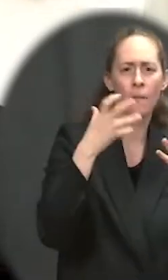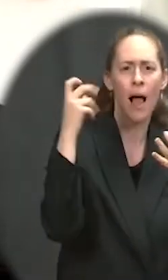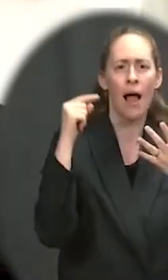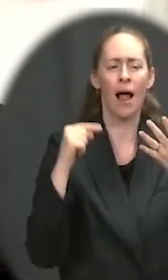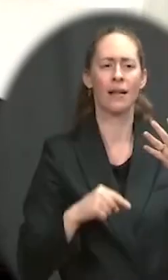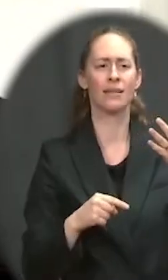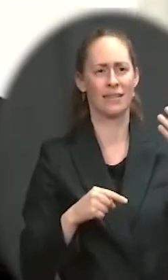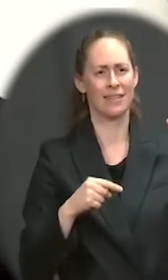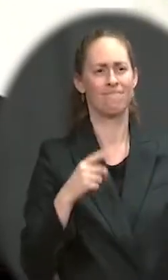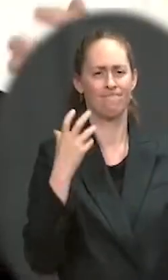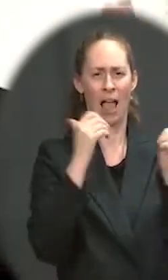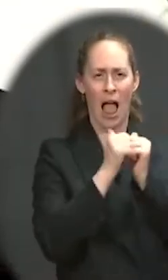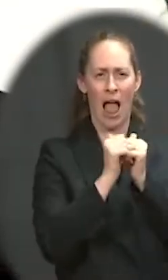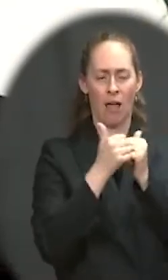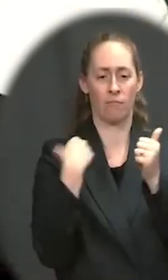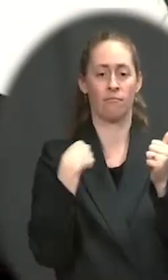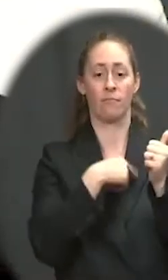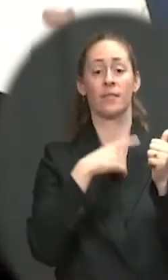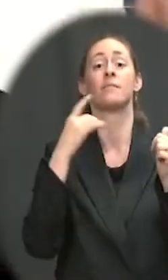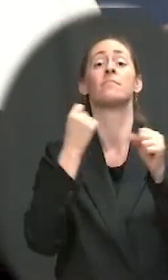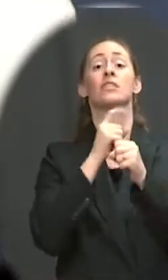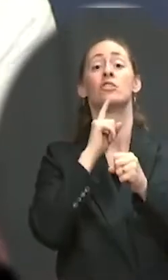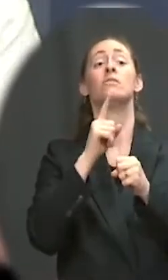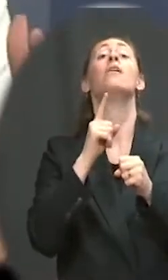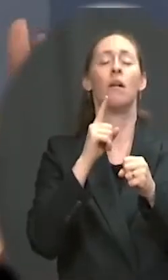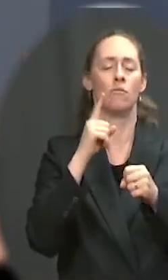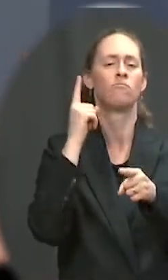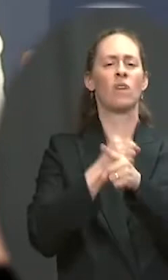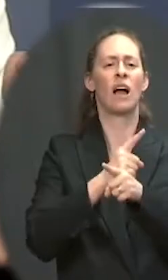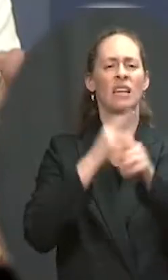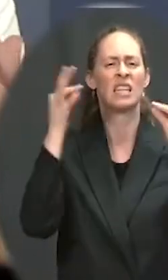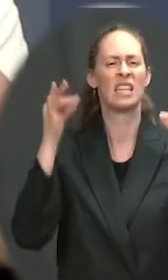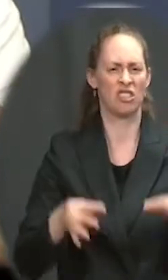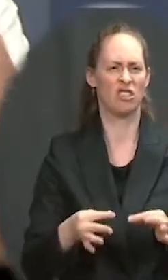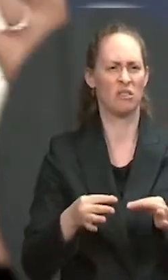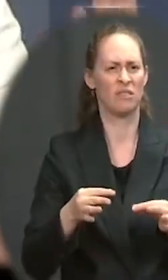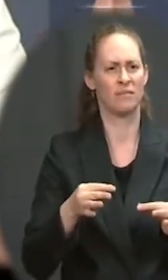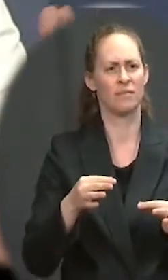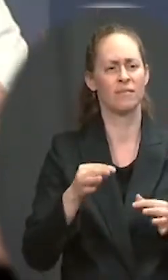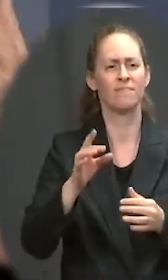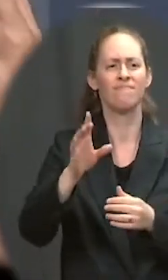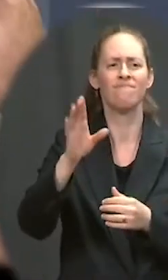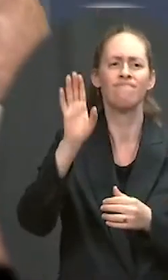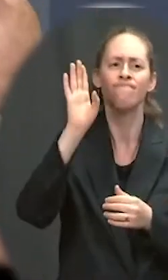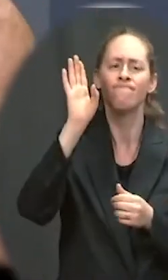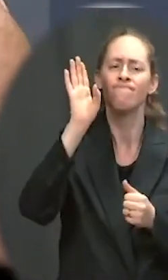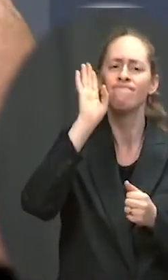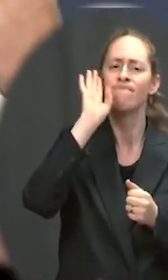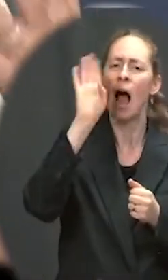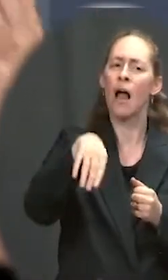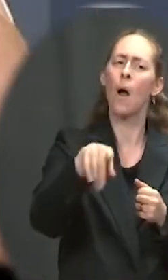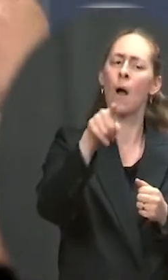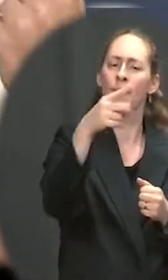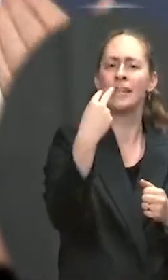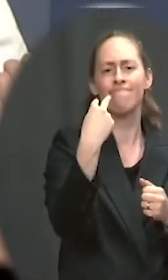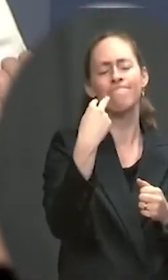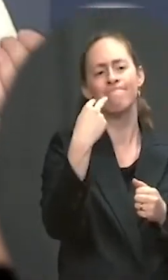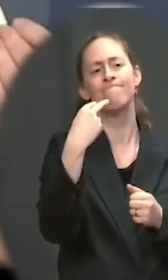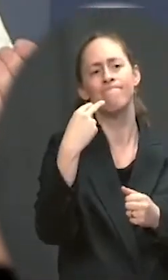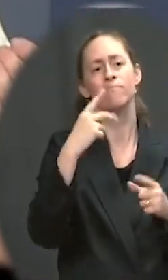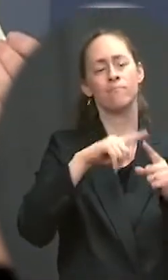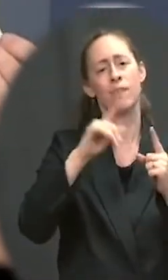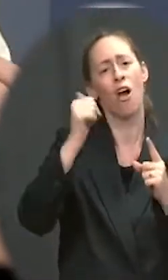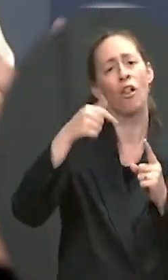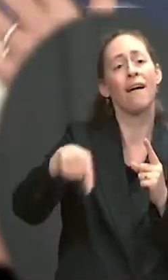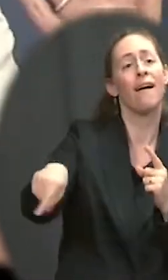decision. As we look at this decision, what we are really talking about, I know you know this, Andrea, but for others, we are really talking about the U.S.